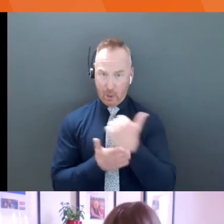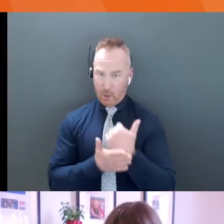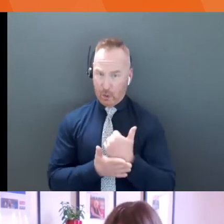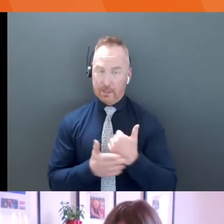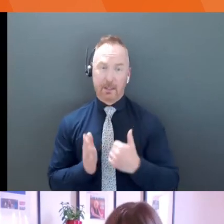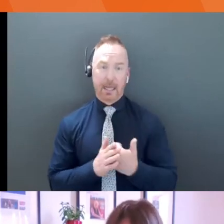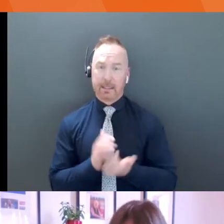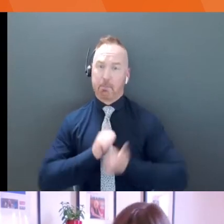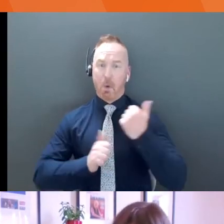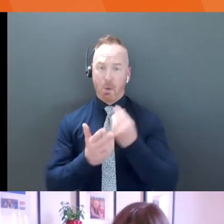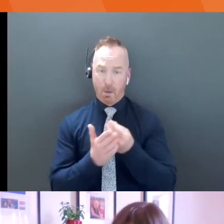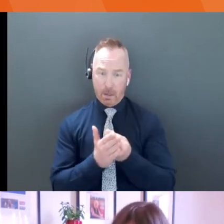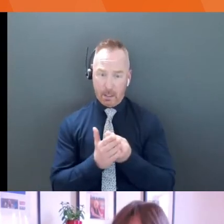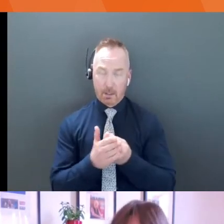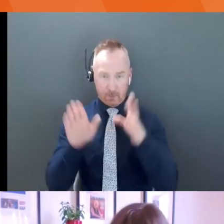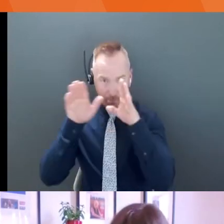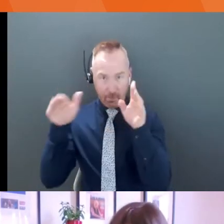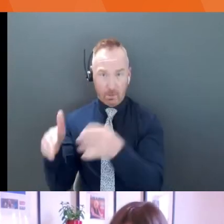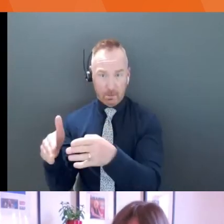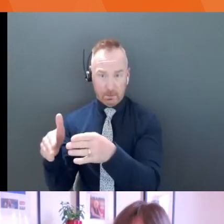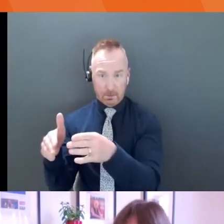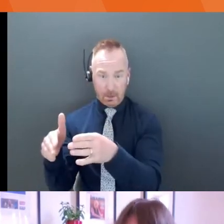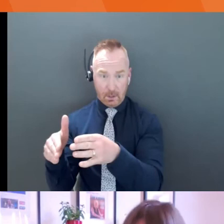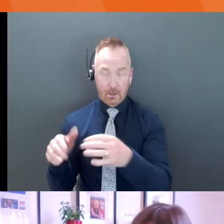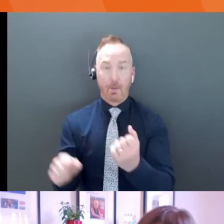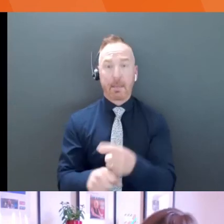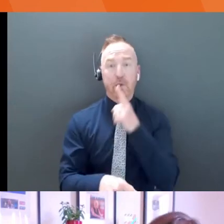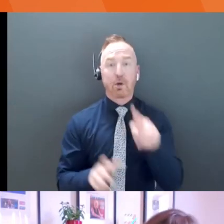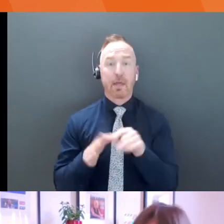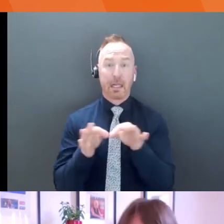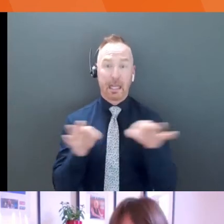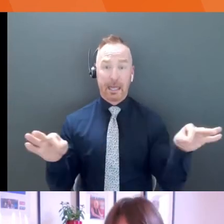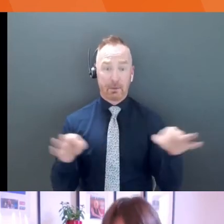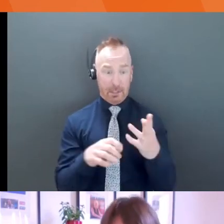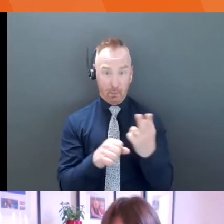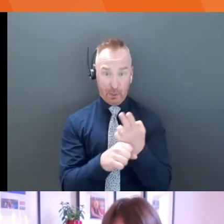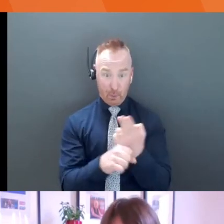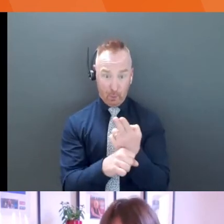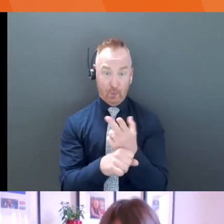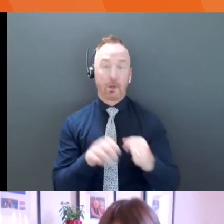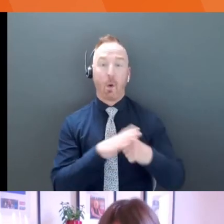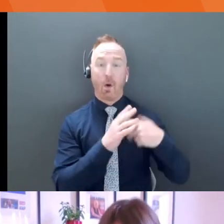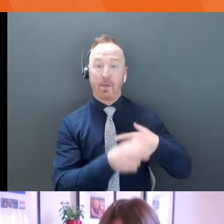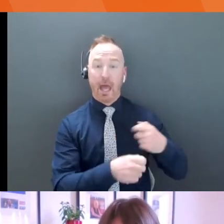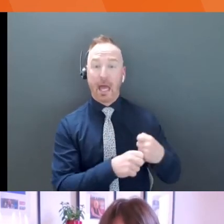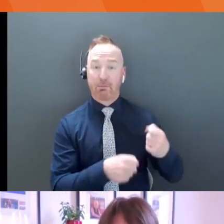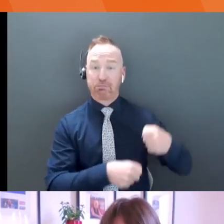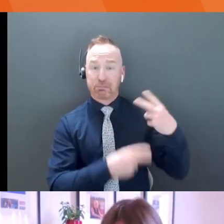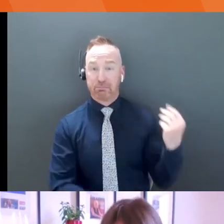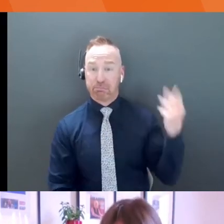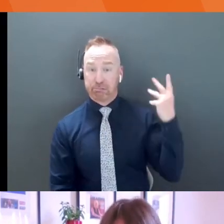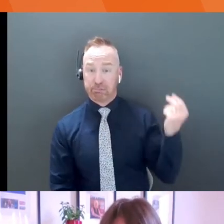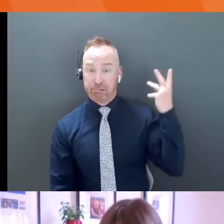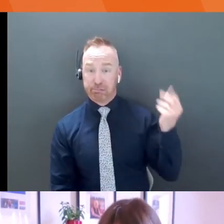that one. Make sure that people that, that we are, that our language that we're using and that the, the deck that you're showing that the,